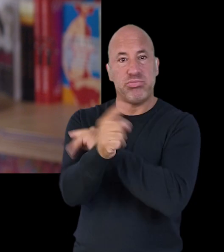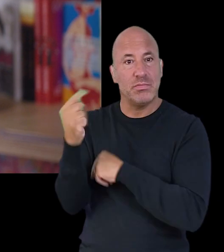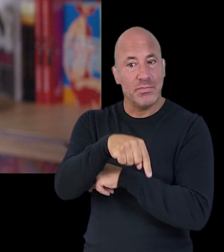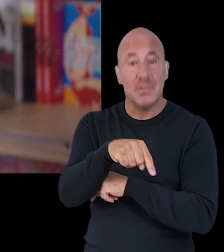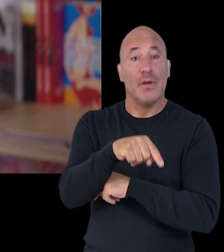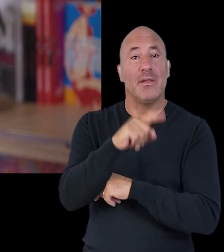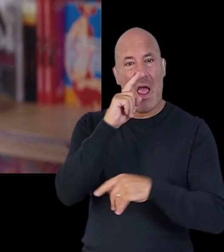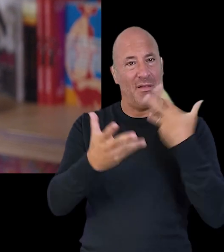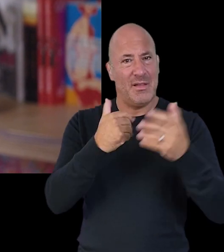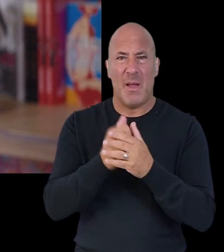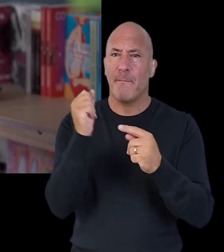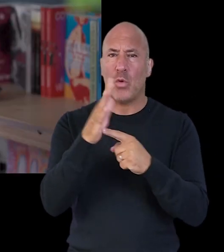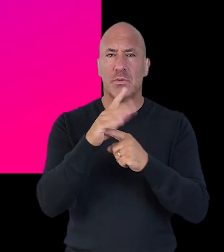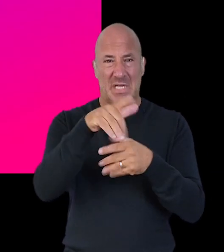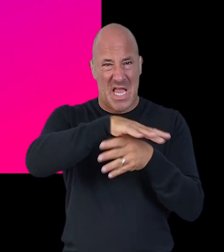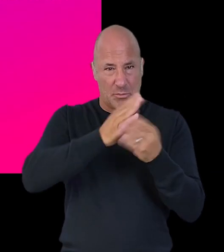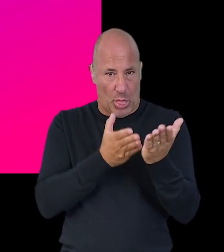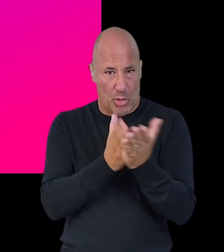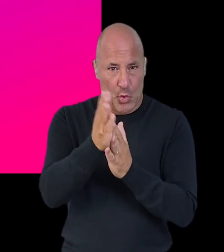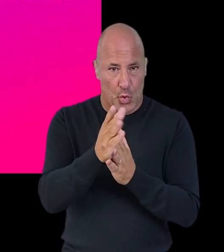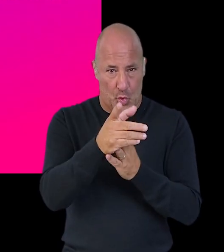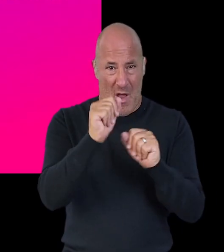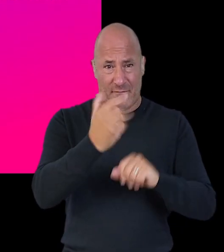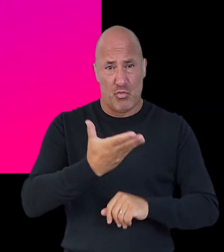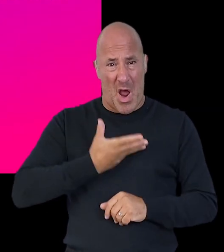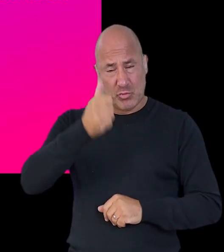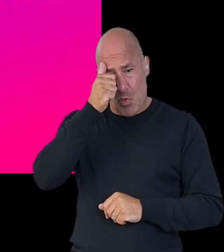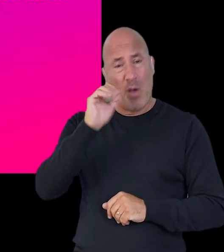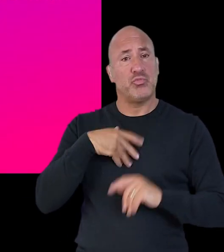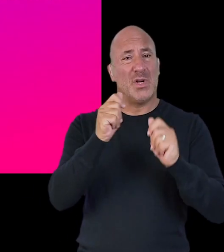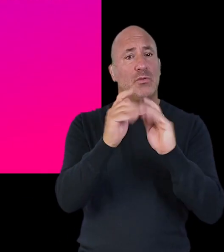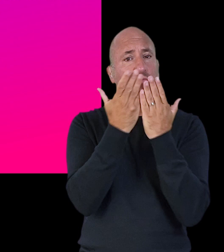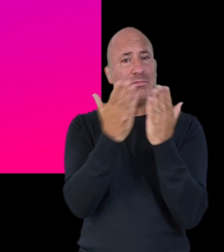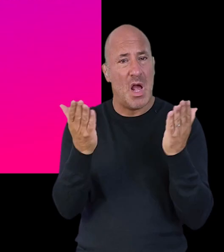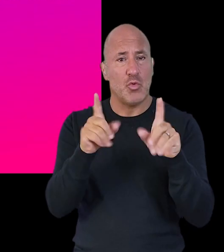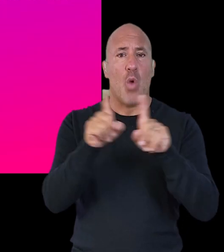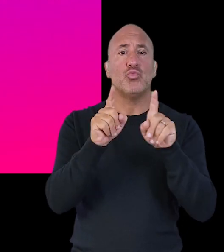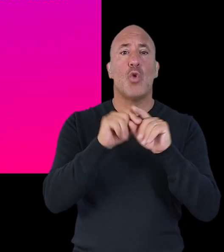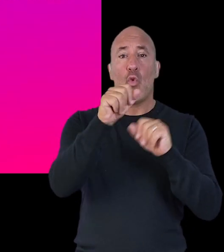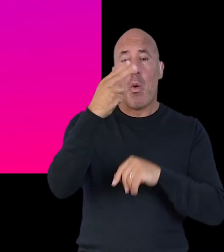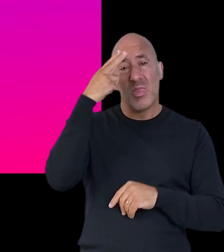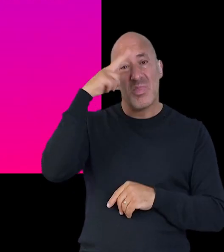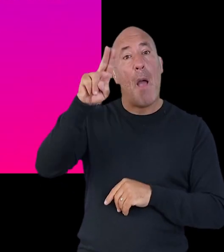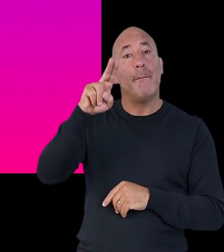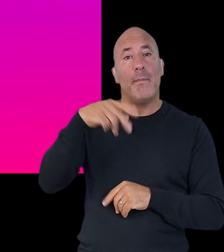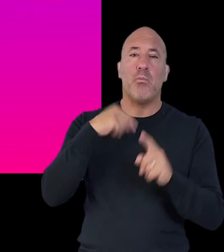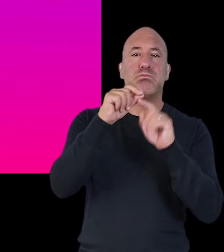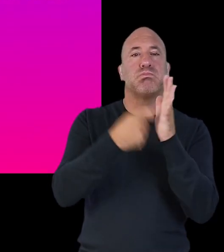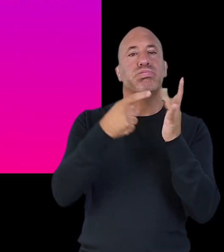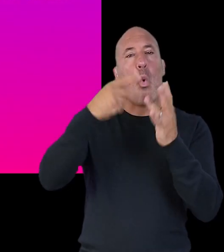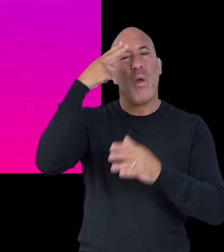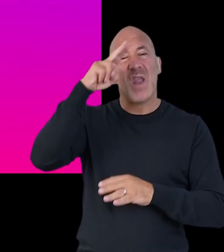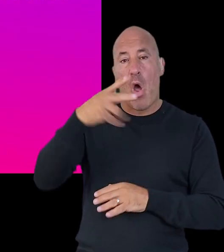the reasons you had to leave your home country it is important that throughout your case you know that you are entitled to be treated with respect